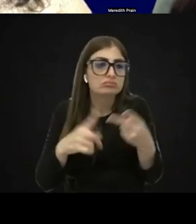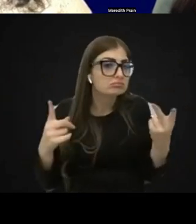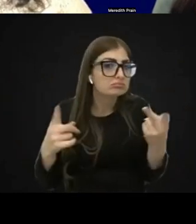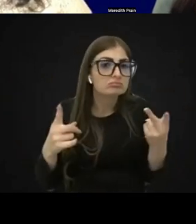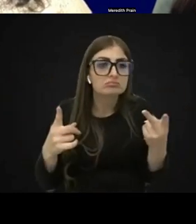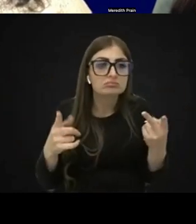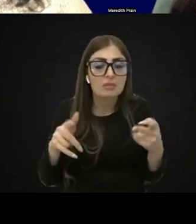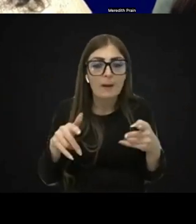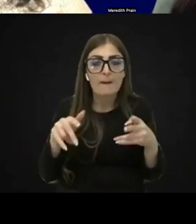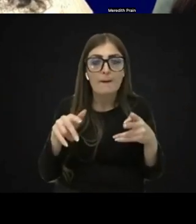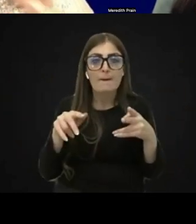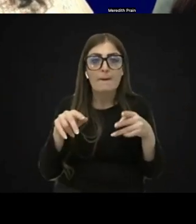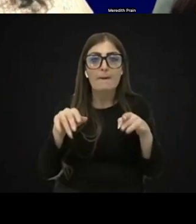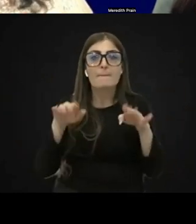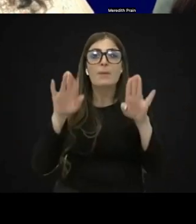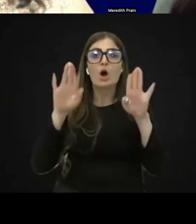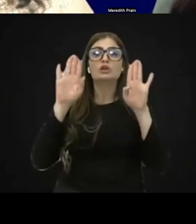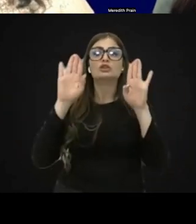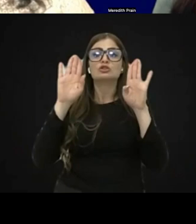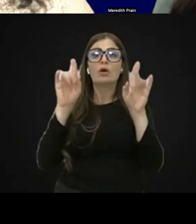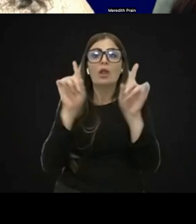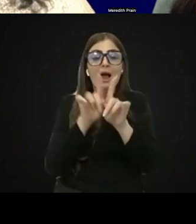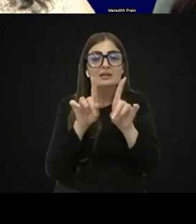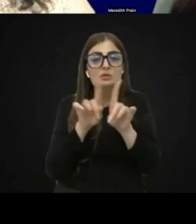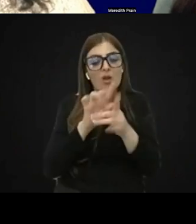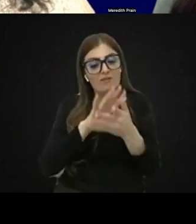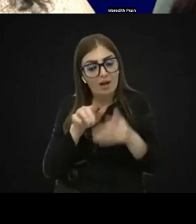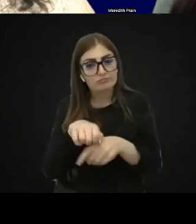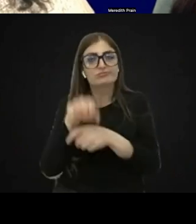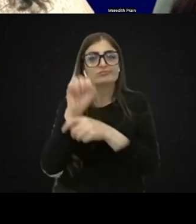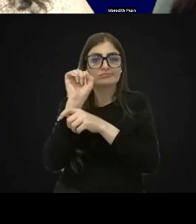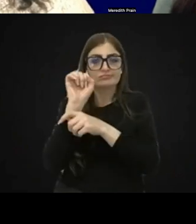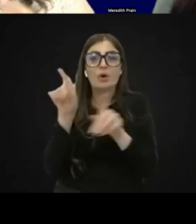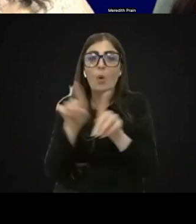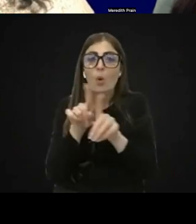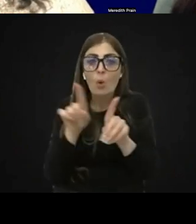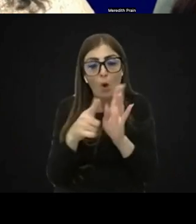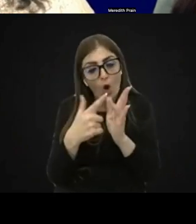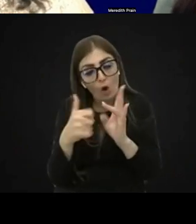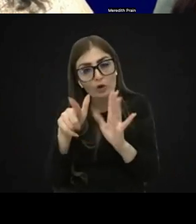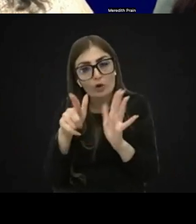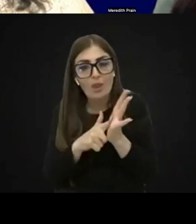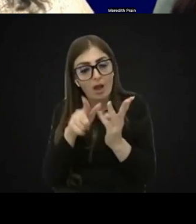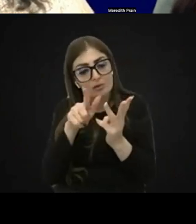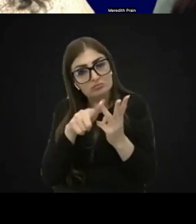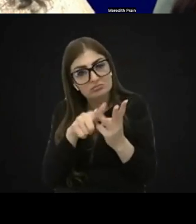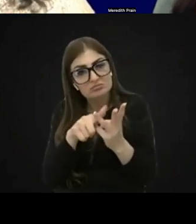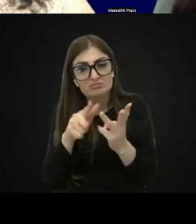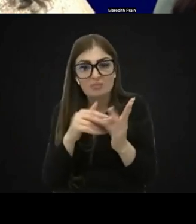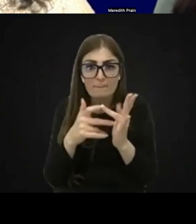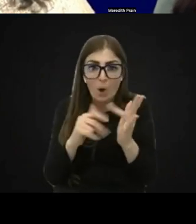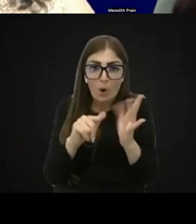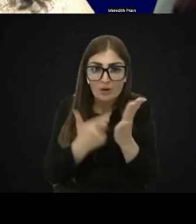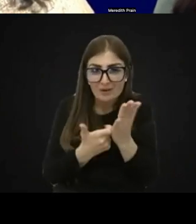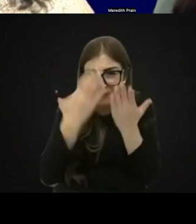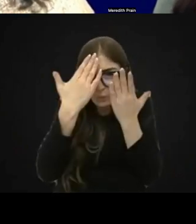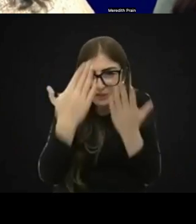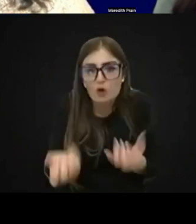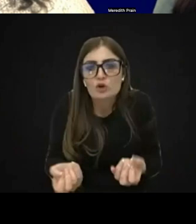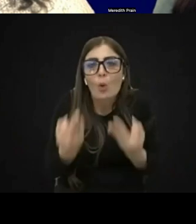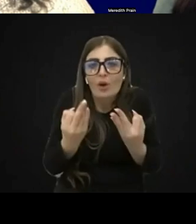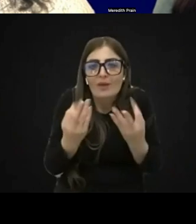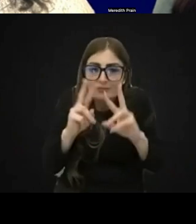postural thing or an oculomotor limitation. It's a little bit hard to judge without